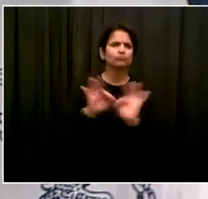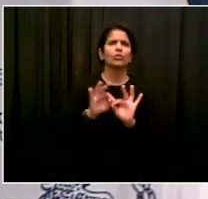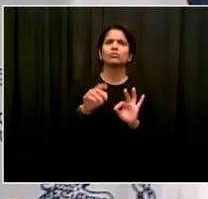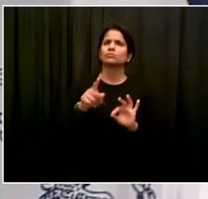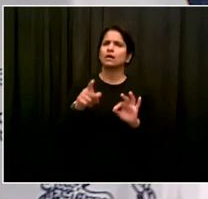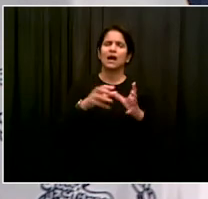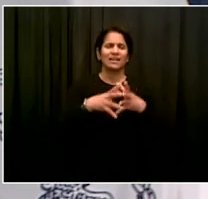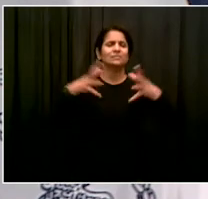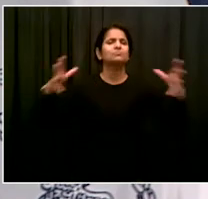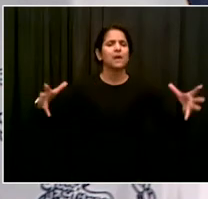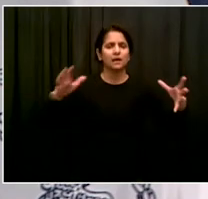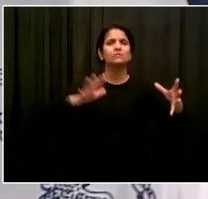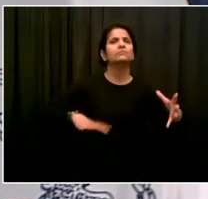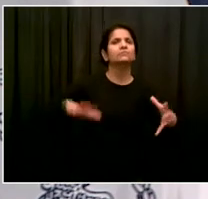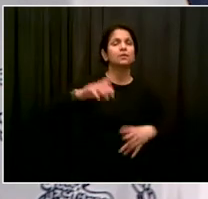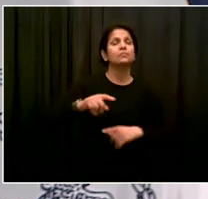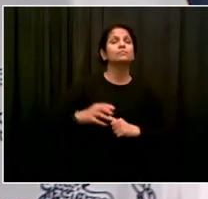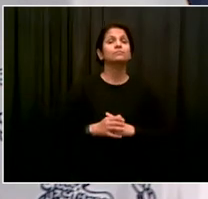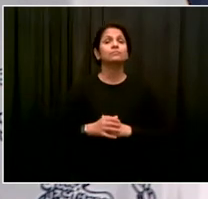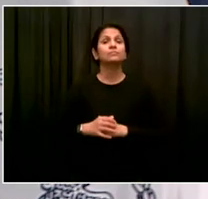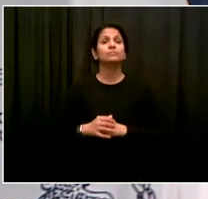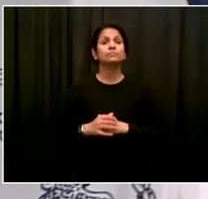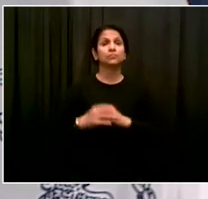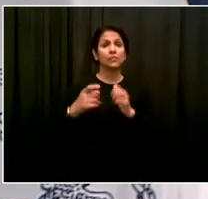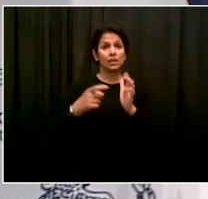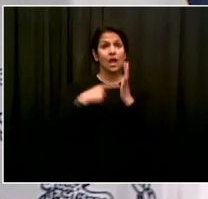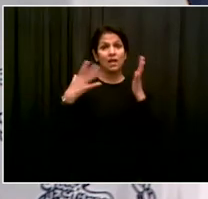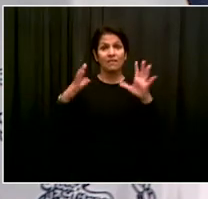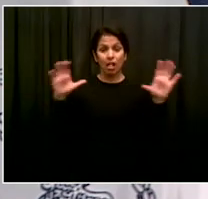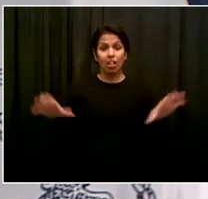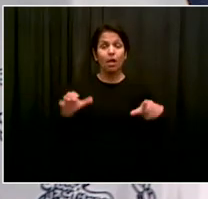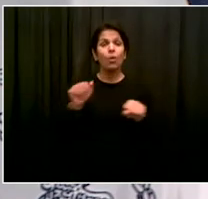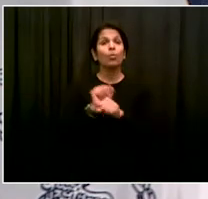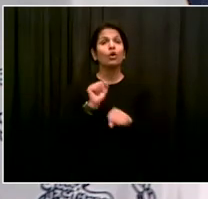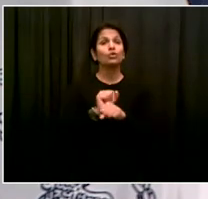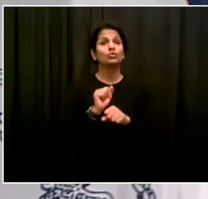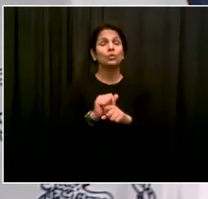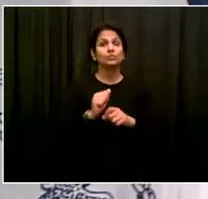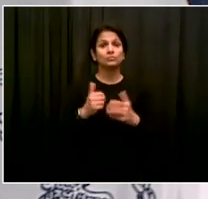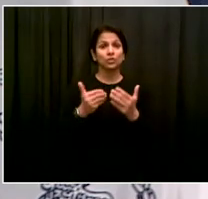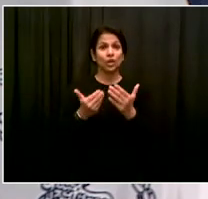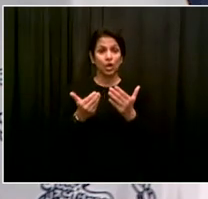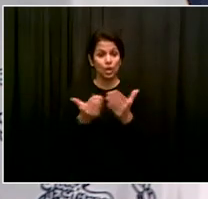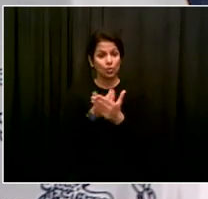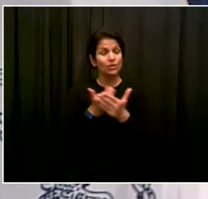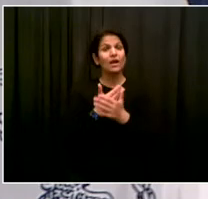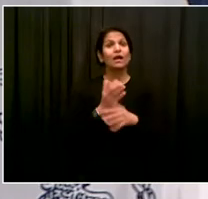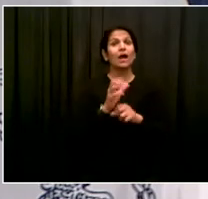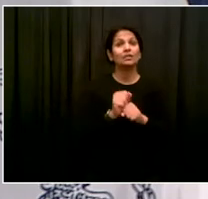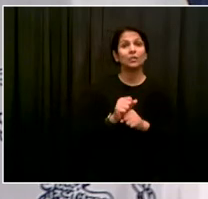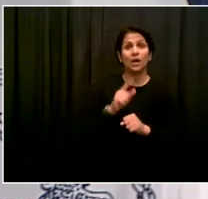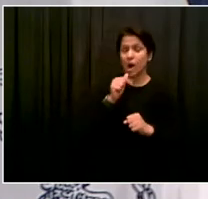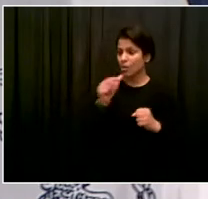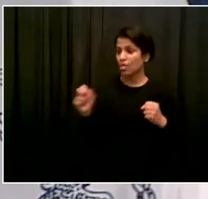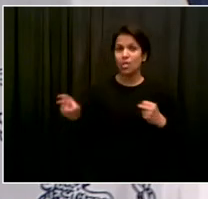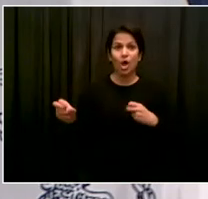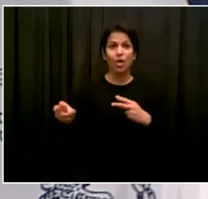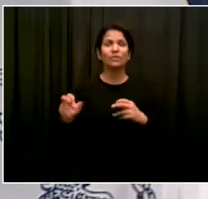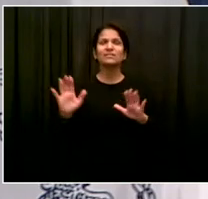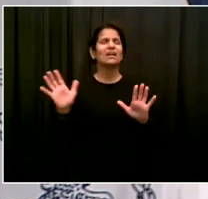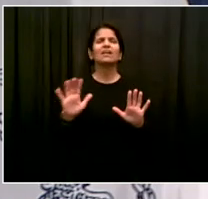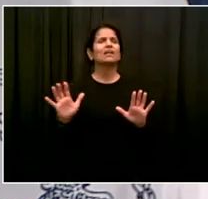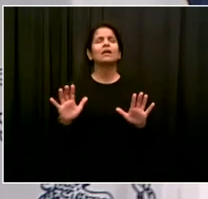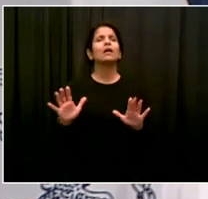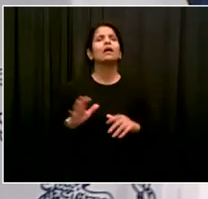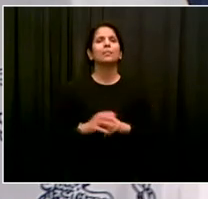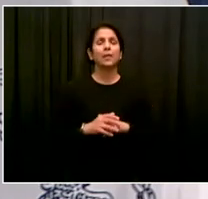work, it takes some getting used to for a lot of people, but it's totally ultimately an easy, straightforward thing to do. It's really important